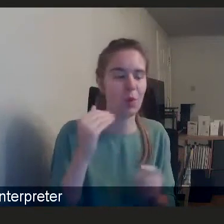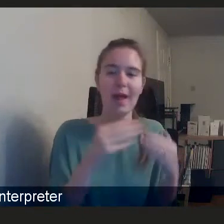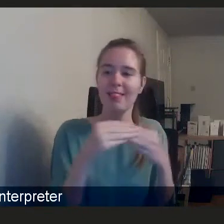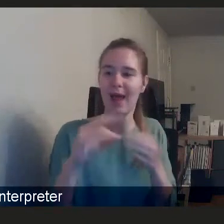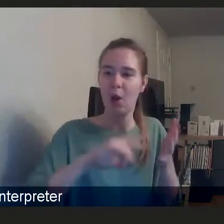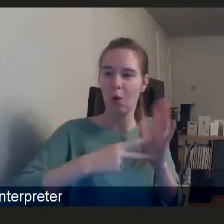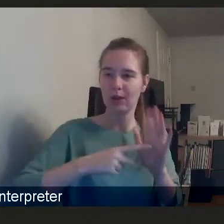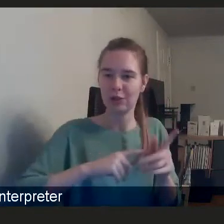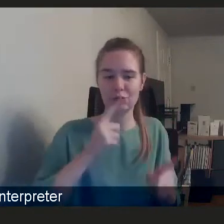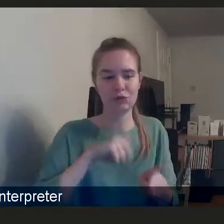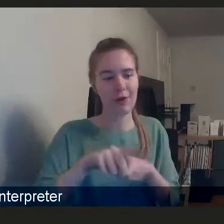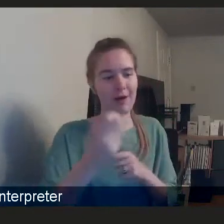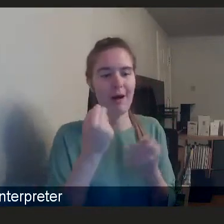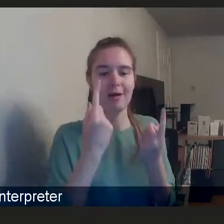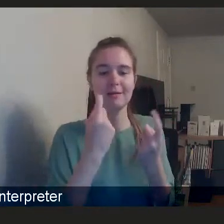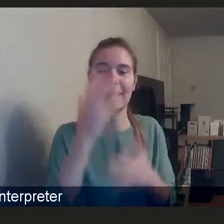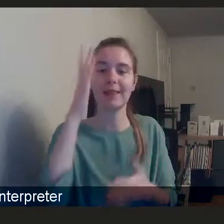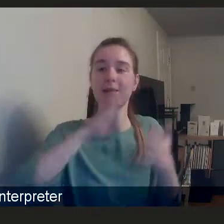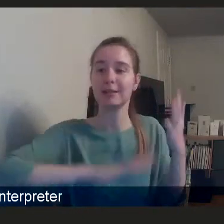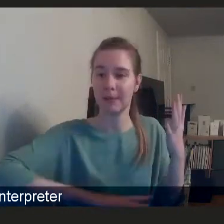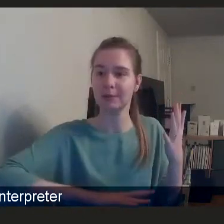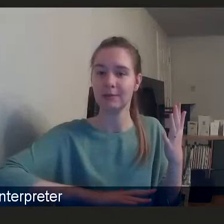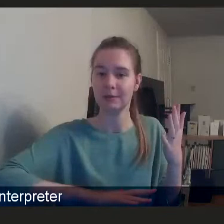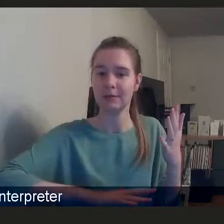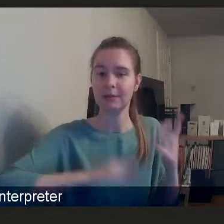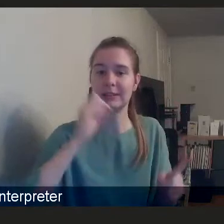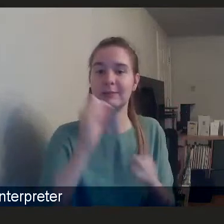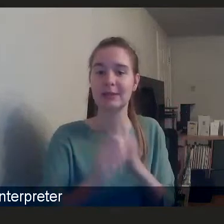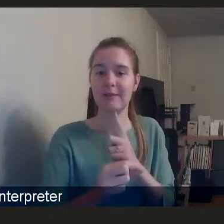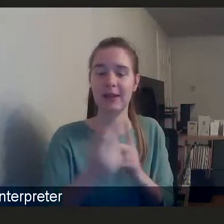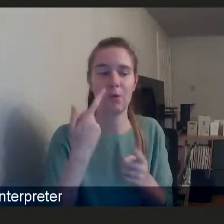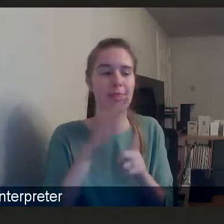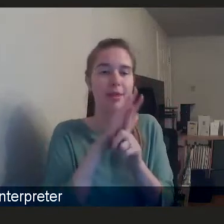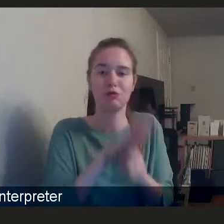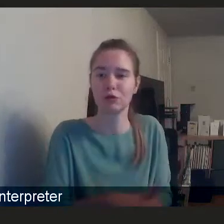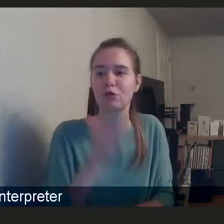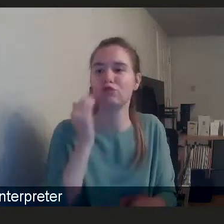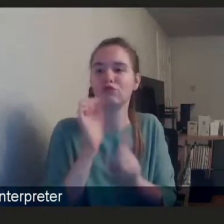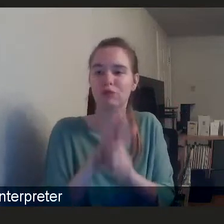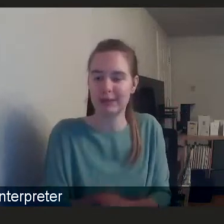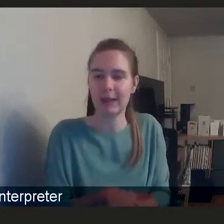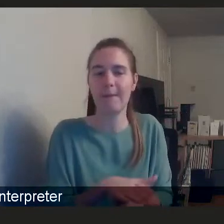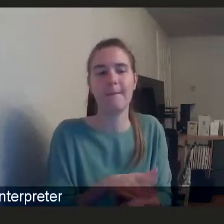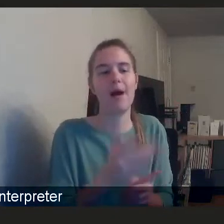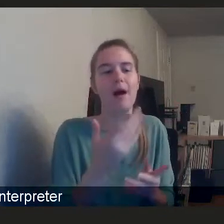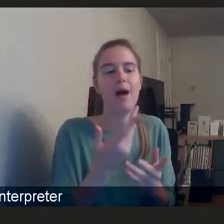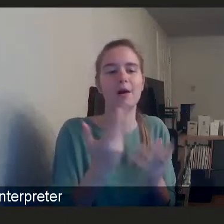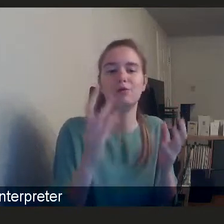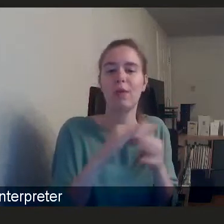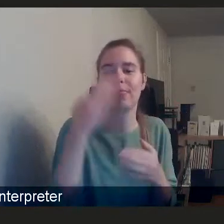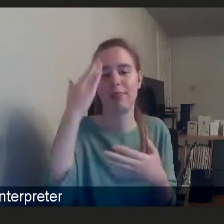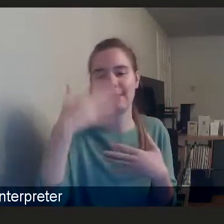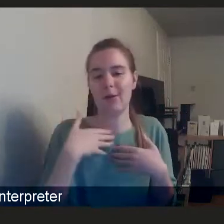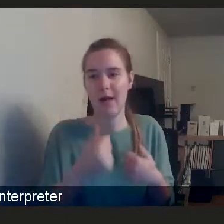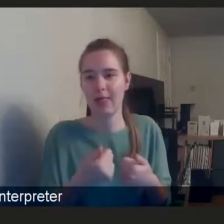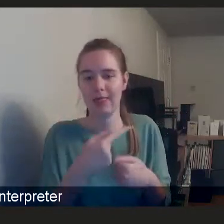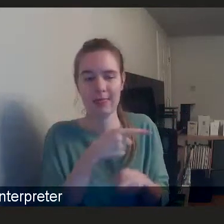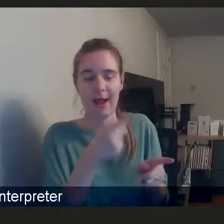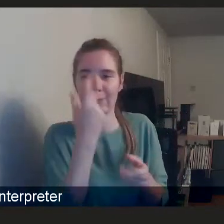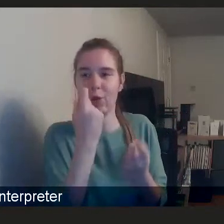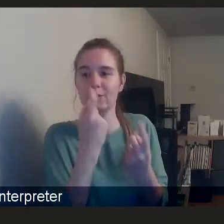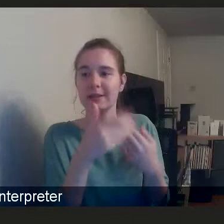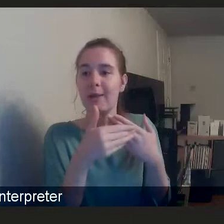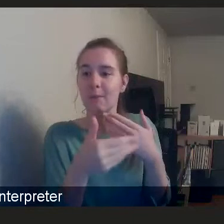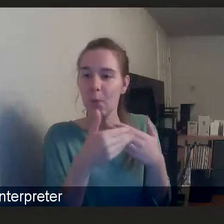experience specifically around discrimination and racism and its connection to poor mental health. And I think